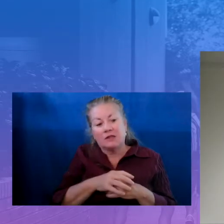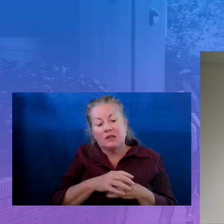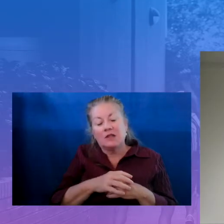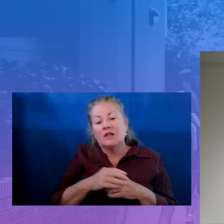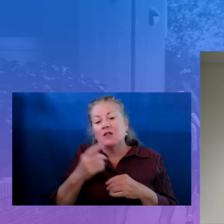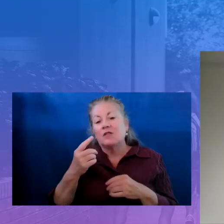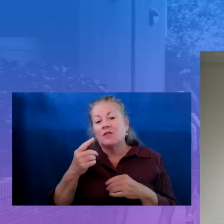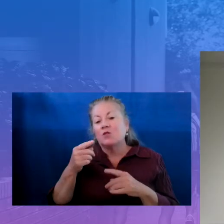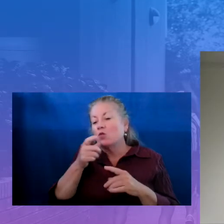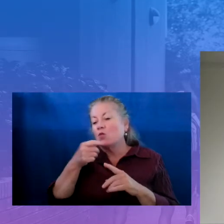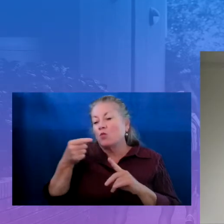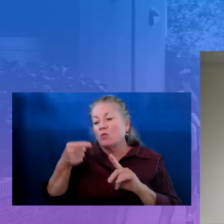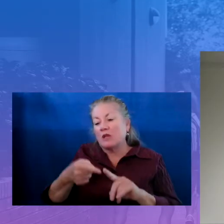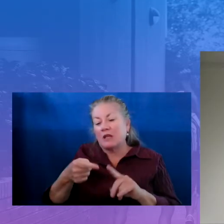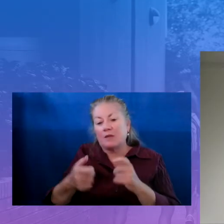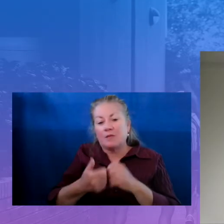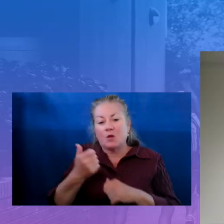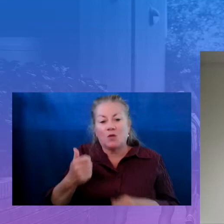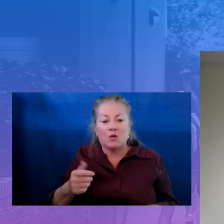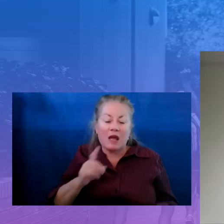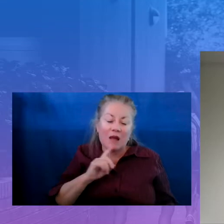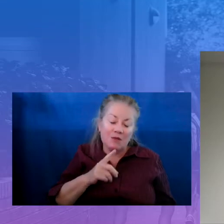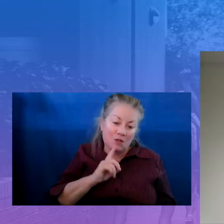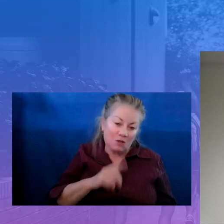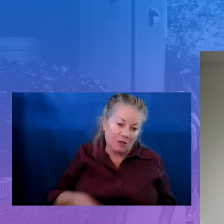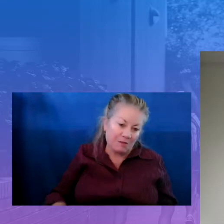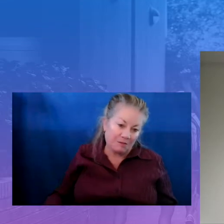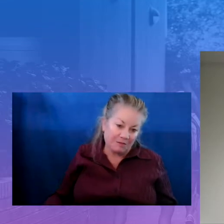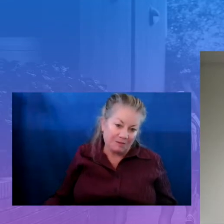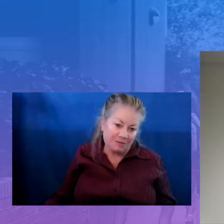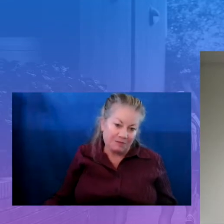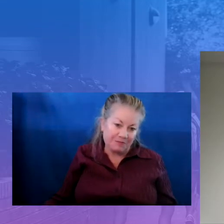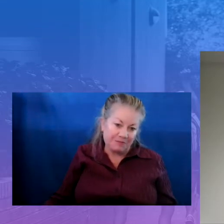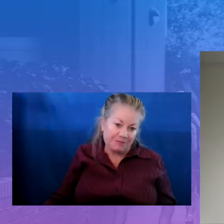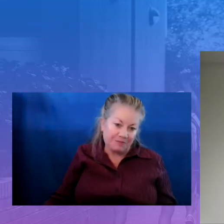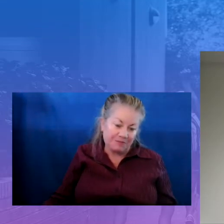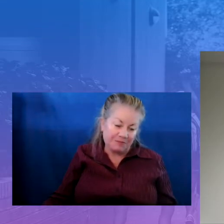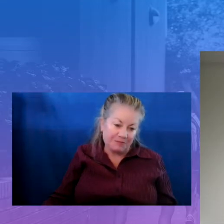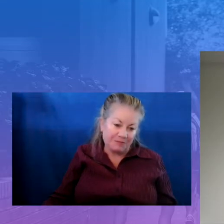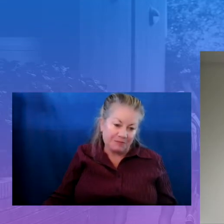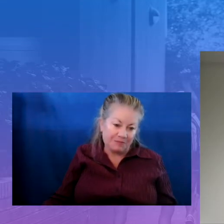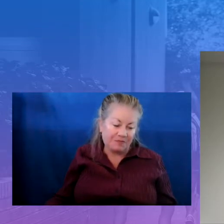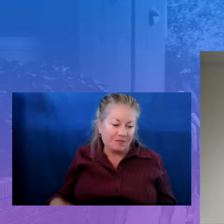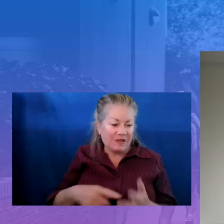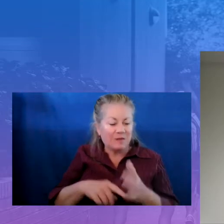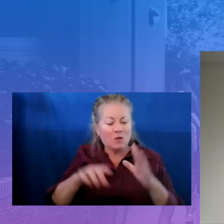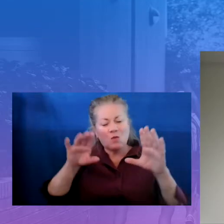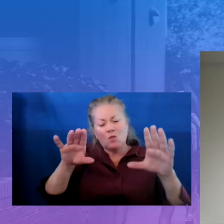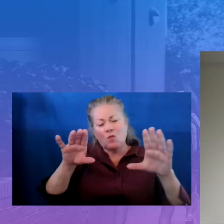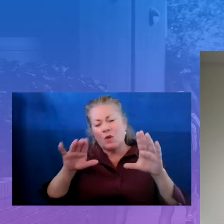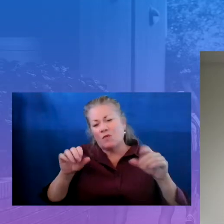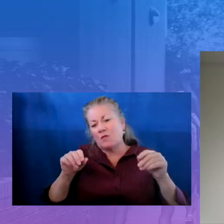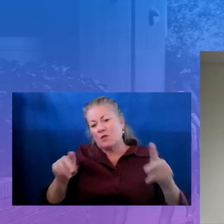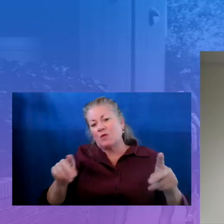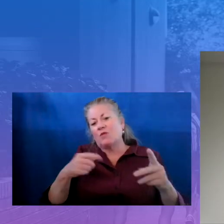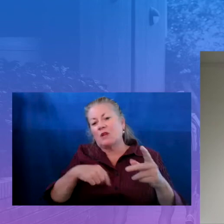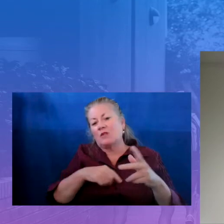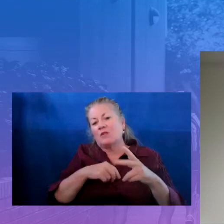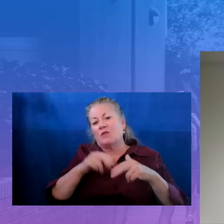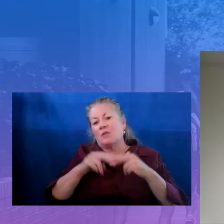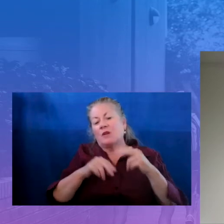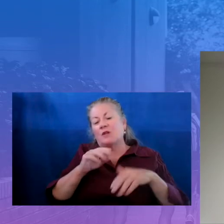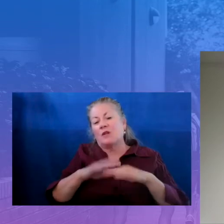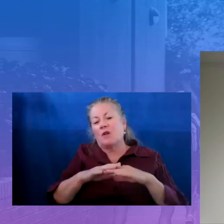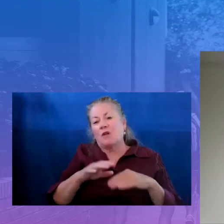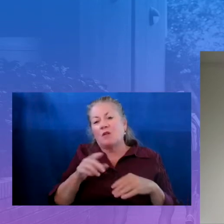Absolutely, Paula. And really, this has been a wonderful opportunity for us to build on infrastructure. As Paula mentioned, that